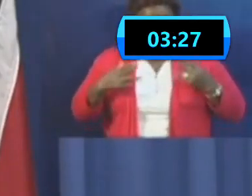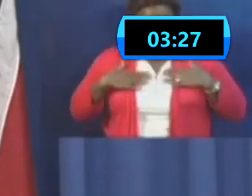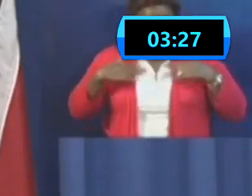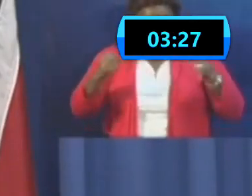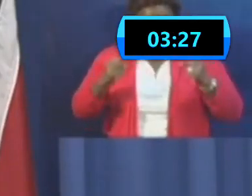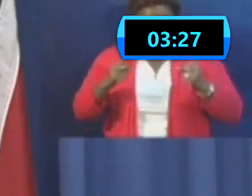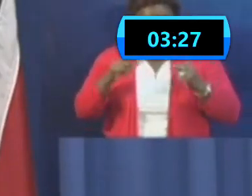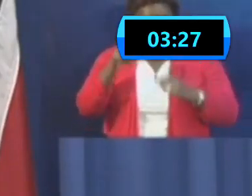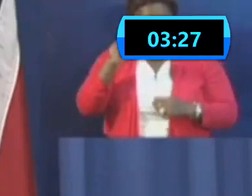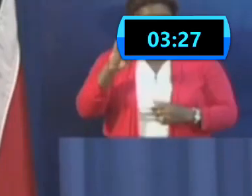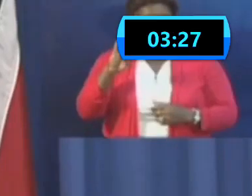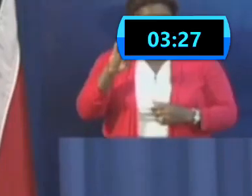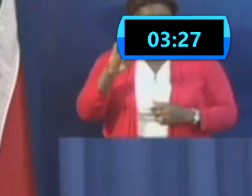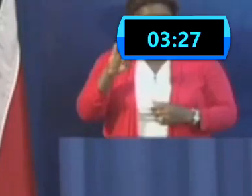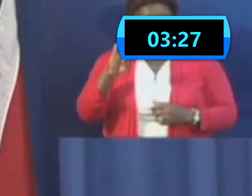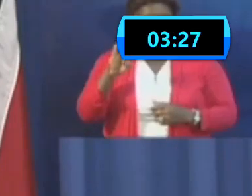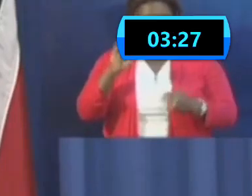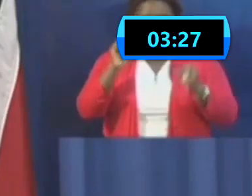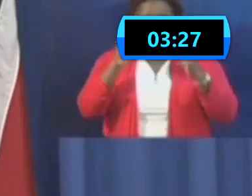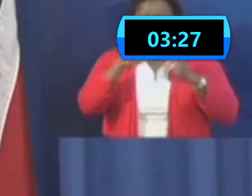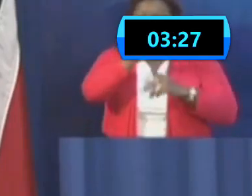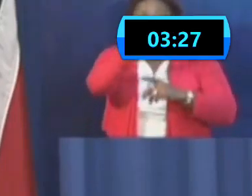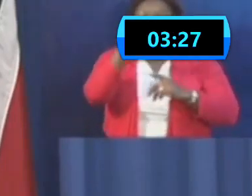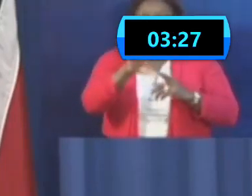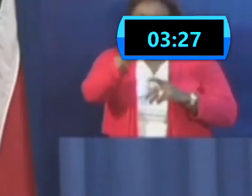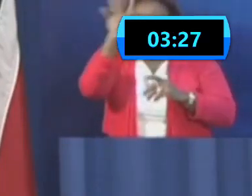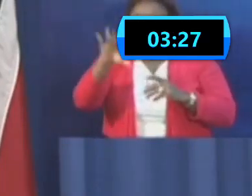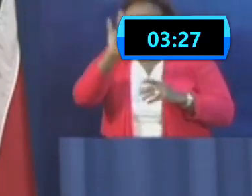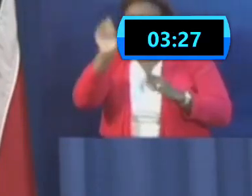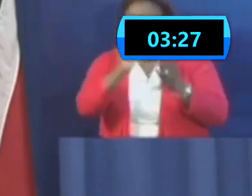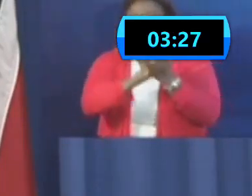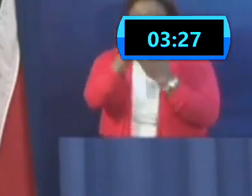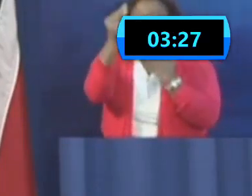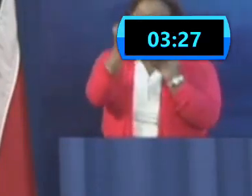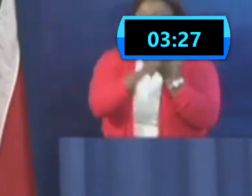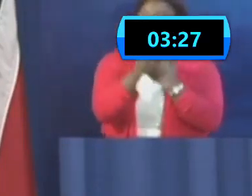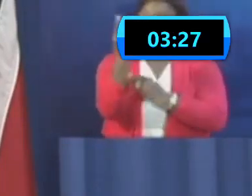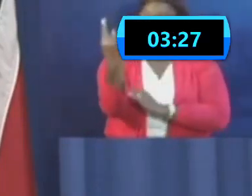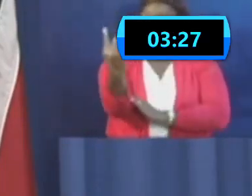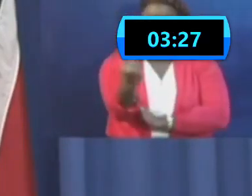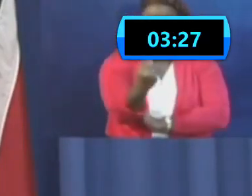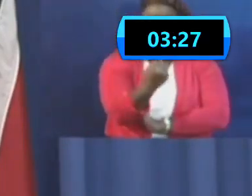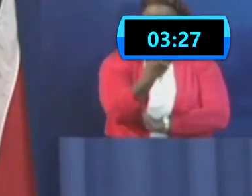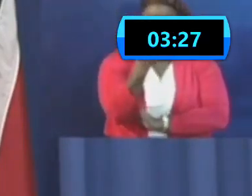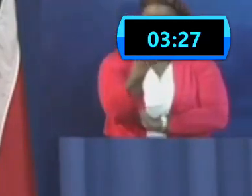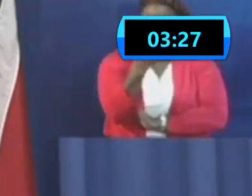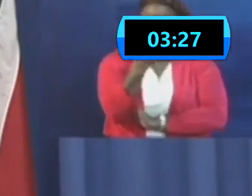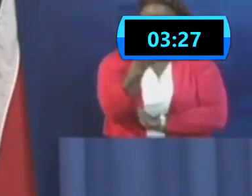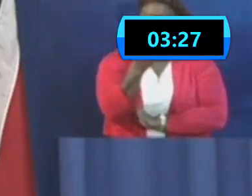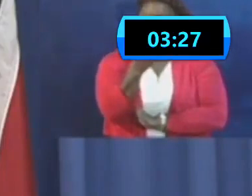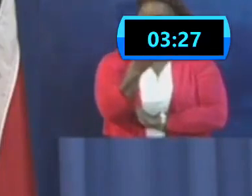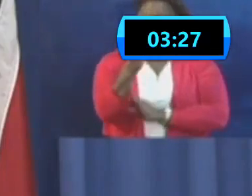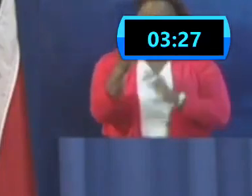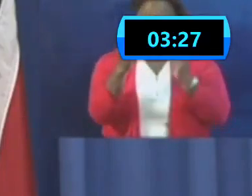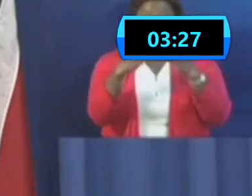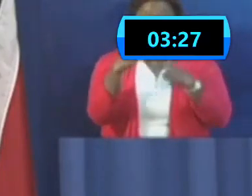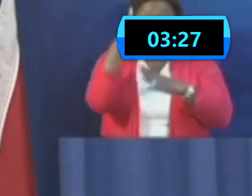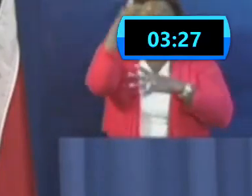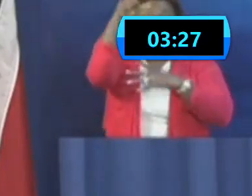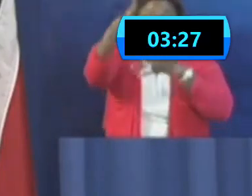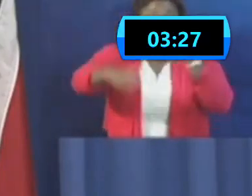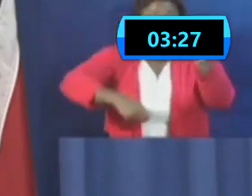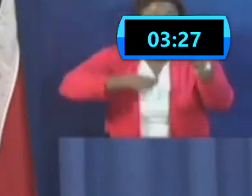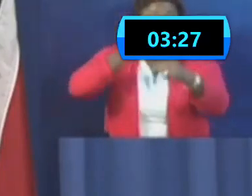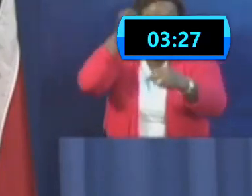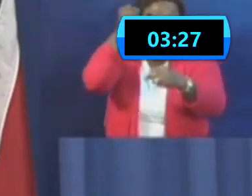director has indicated to me that the number of samples and tests that they have run in August alone surpasses the annual number of tests that they would have done in the